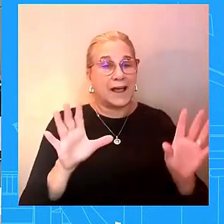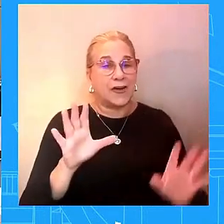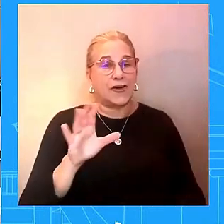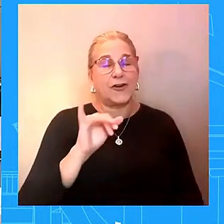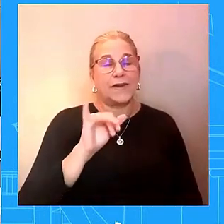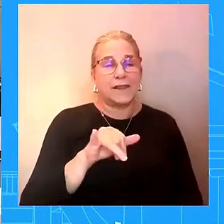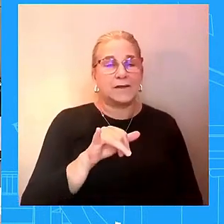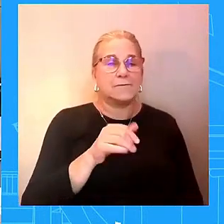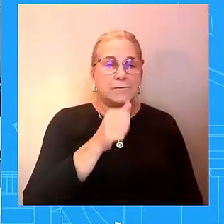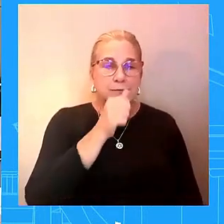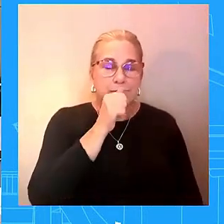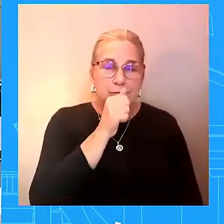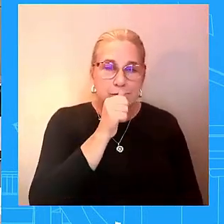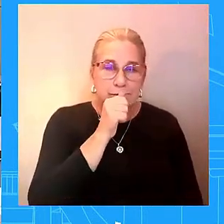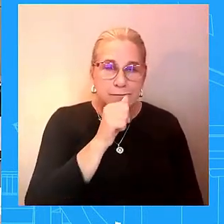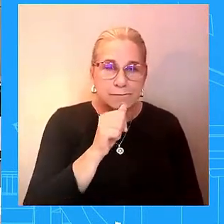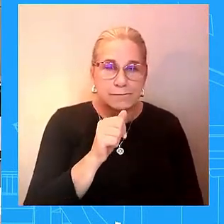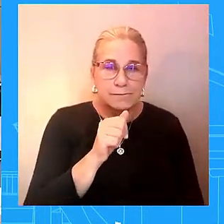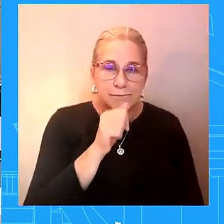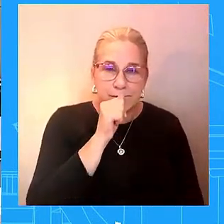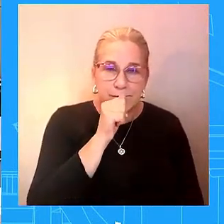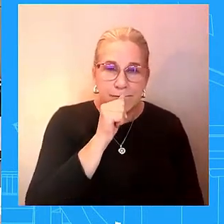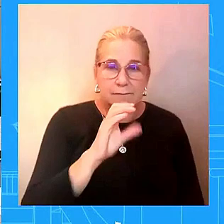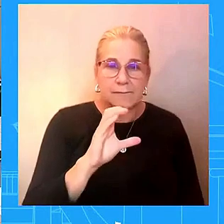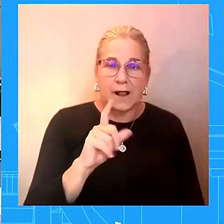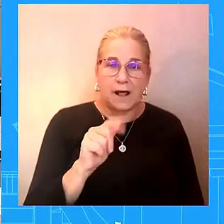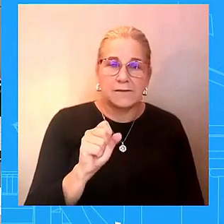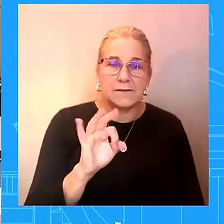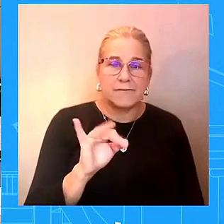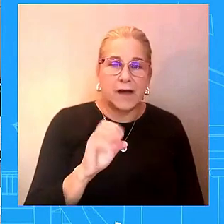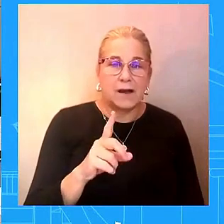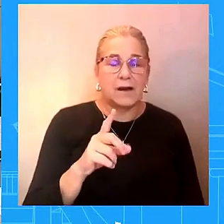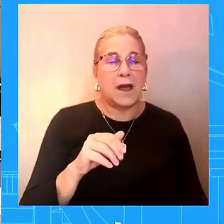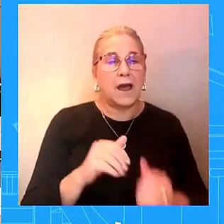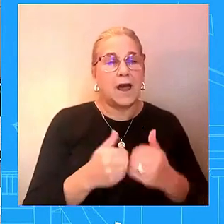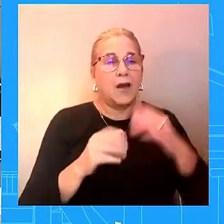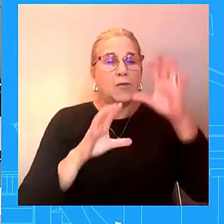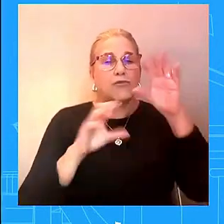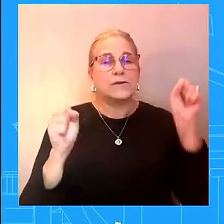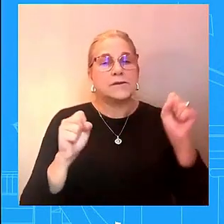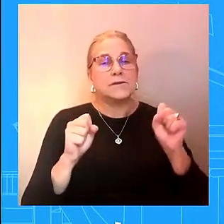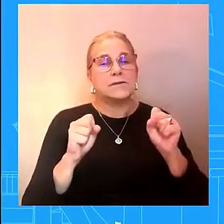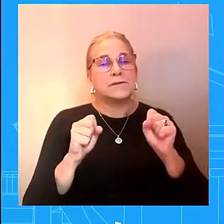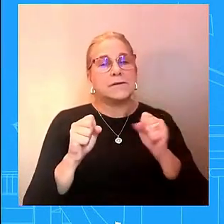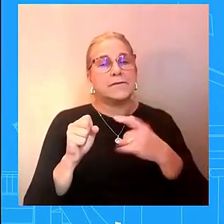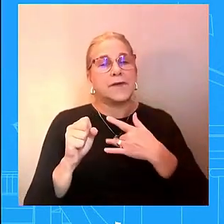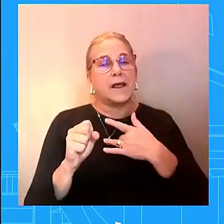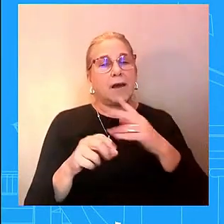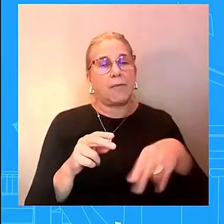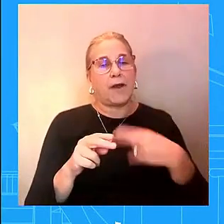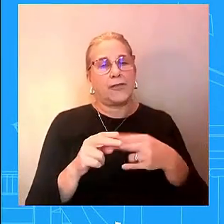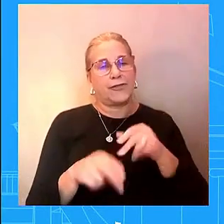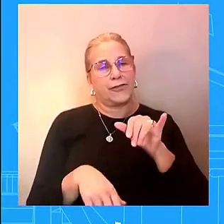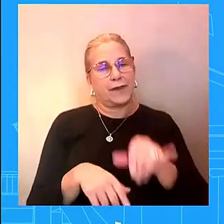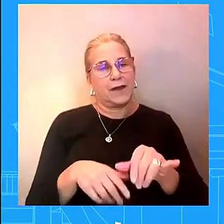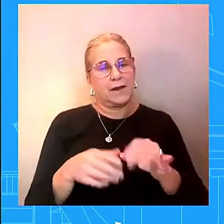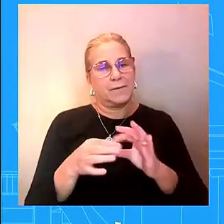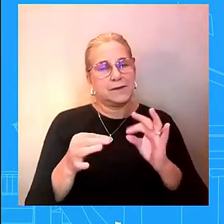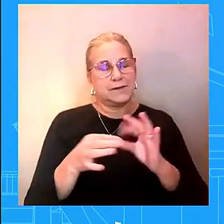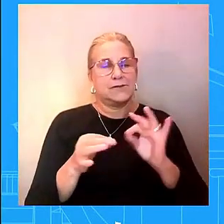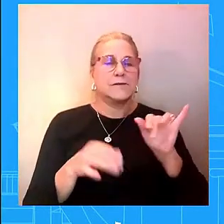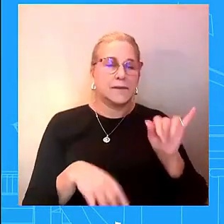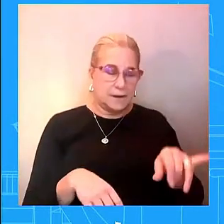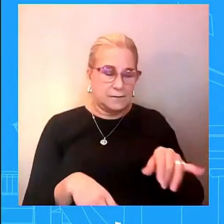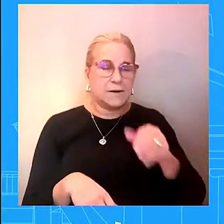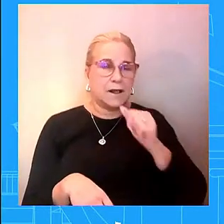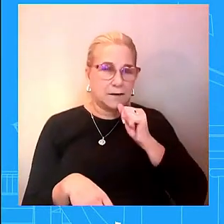to allies about the way the u.s handles some of the most sensitive top secret information well what i can say is we take this very seriously and